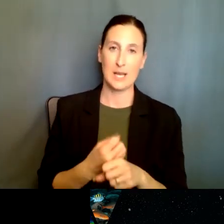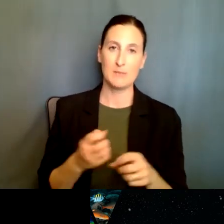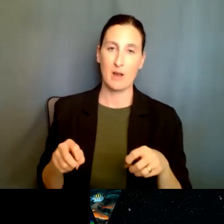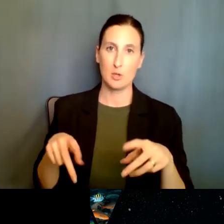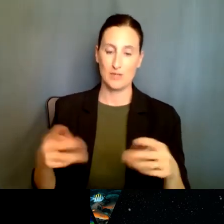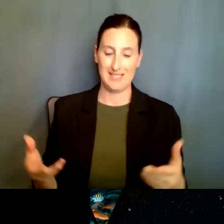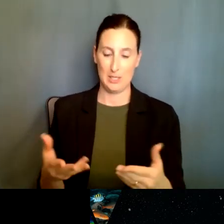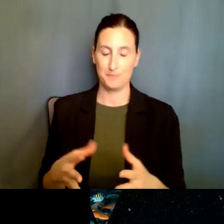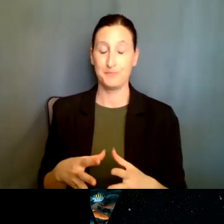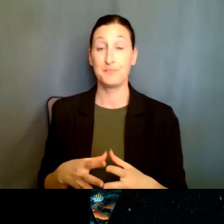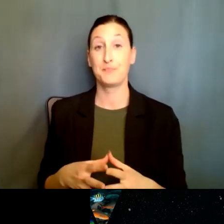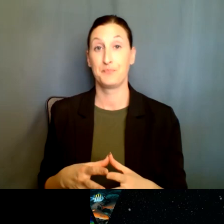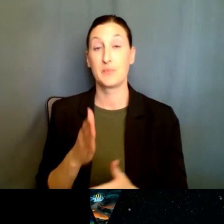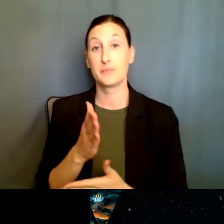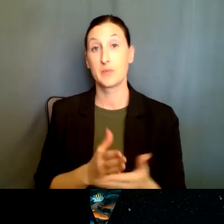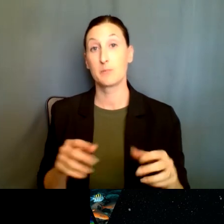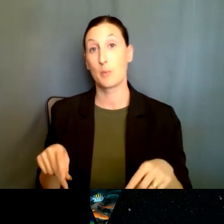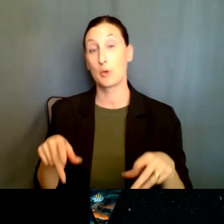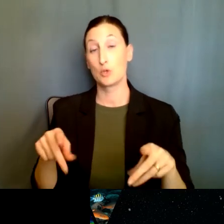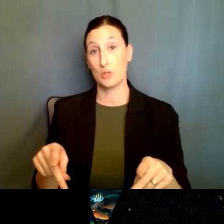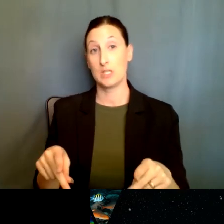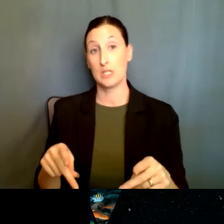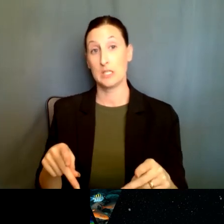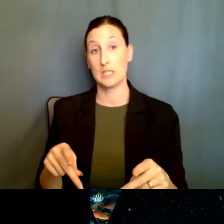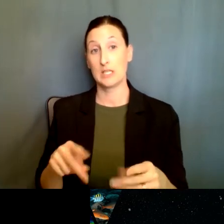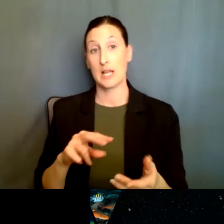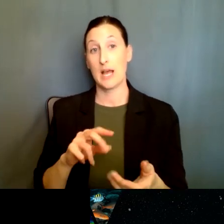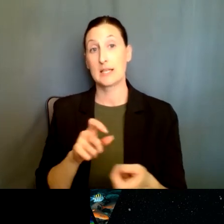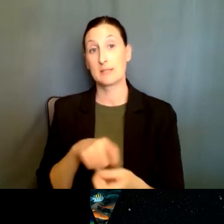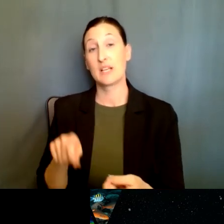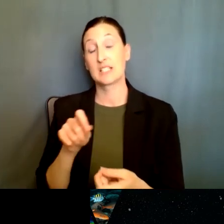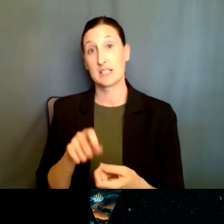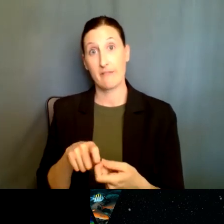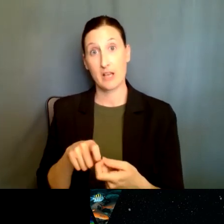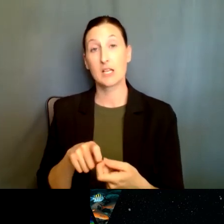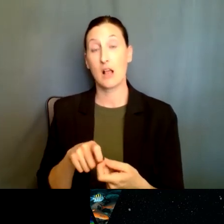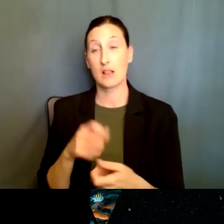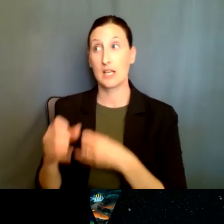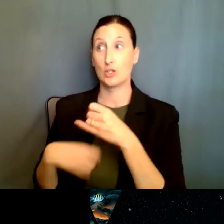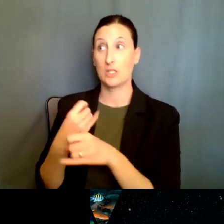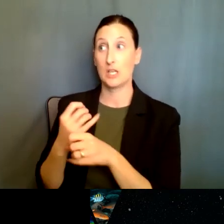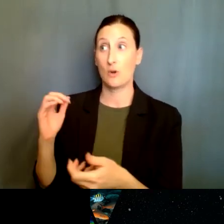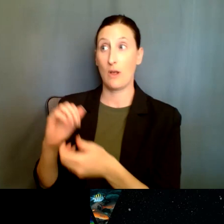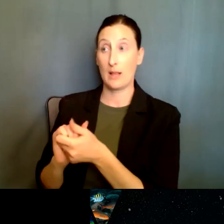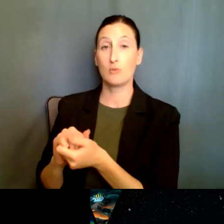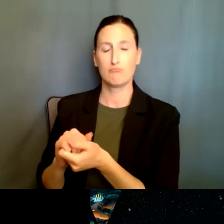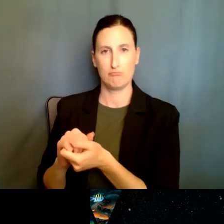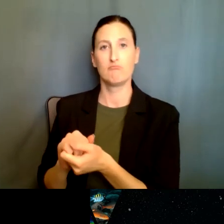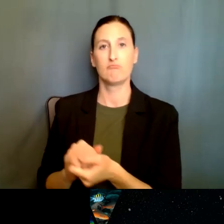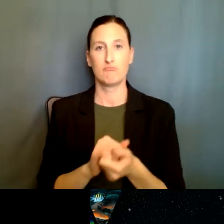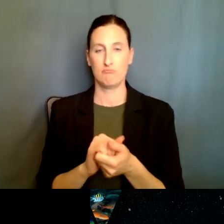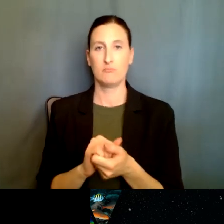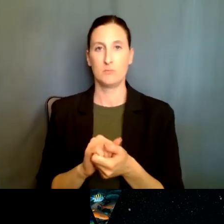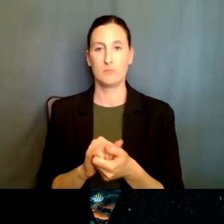here. So there are some opportunities that are aiming specifically at international collaborations. There is something, there is a solicitation.